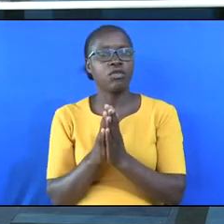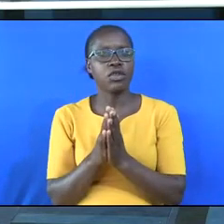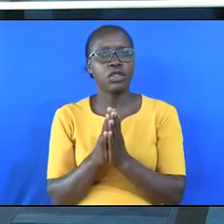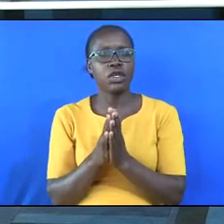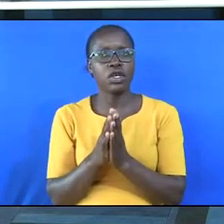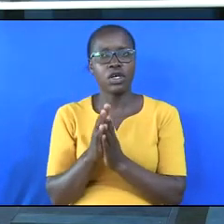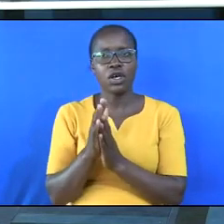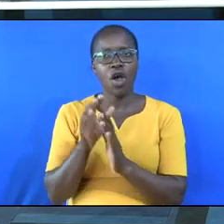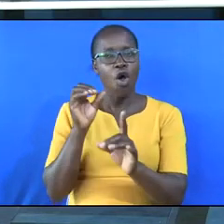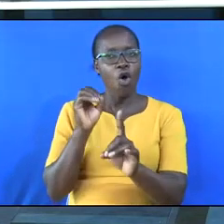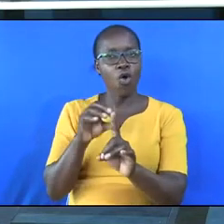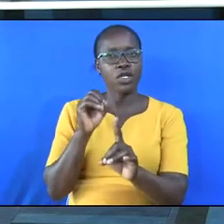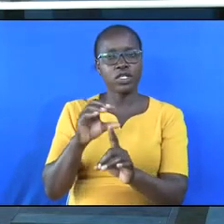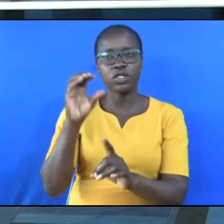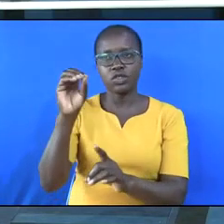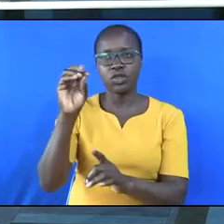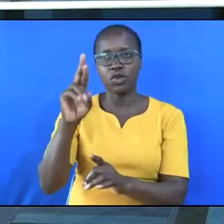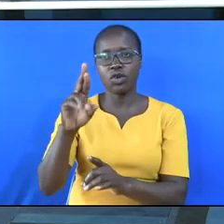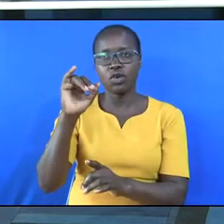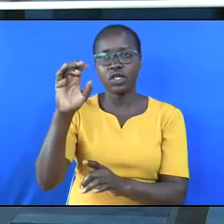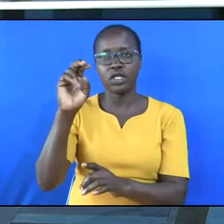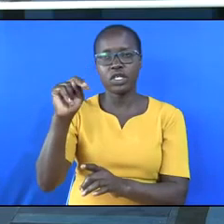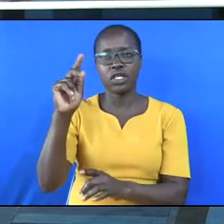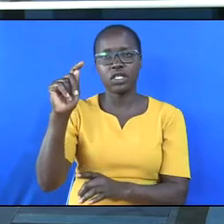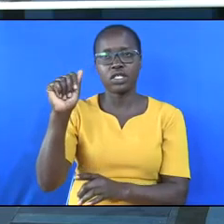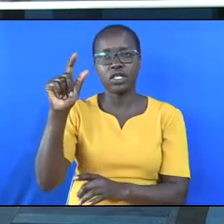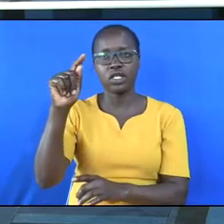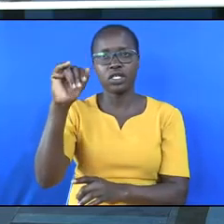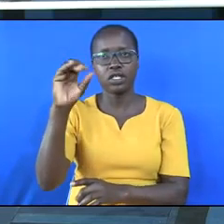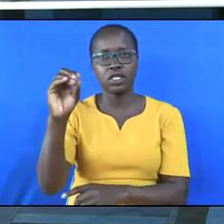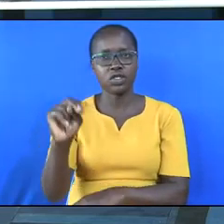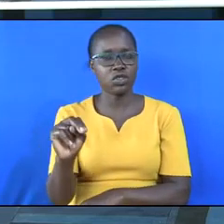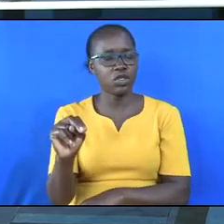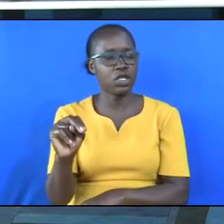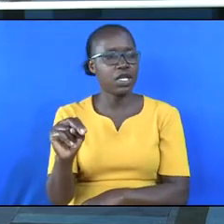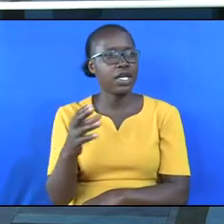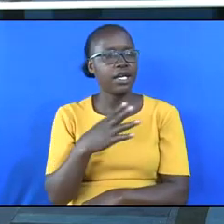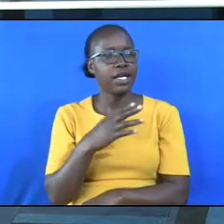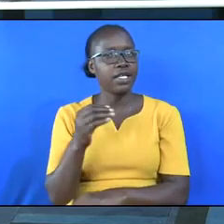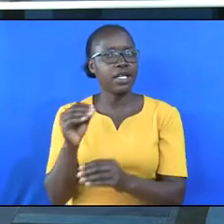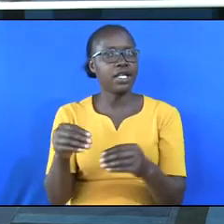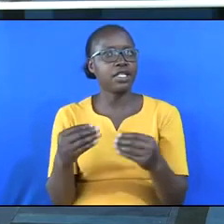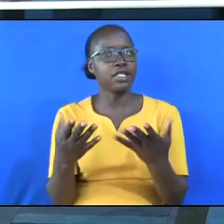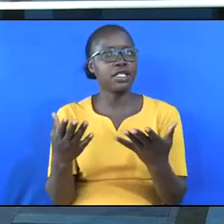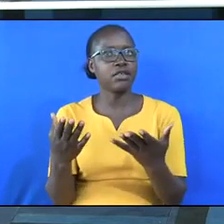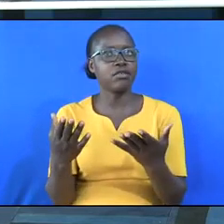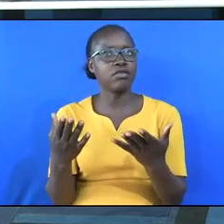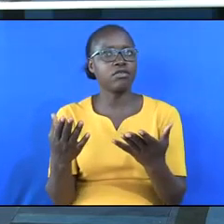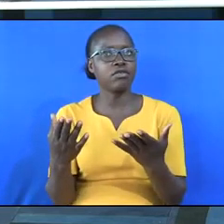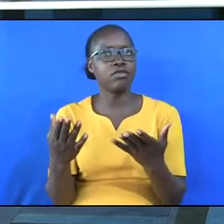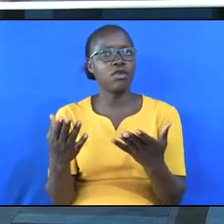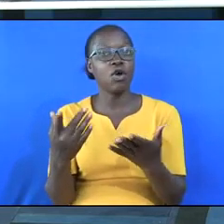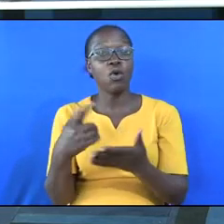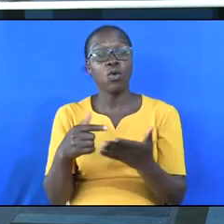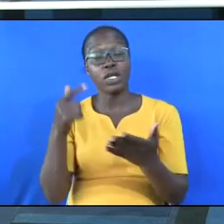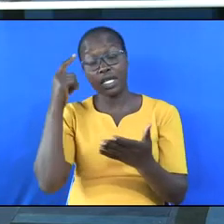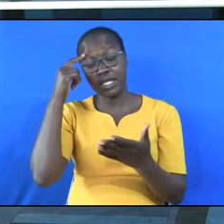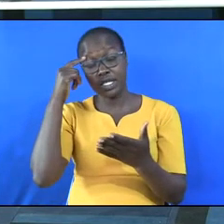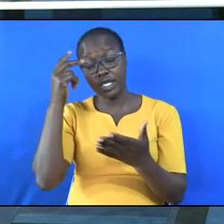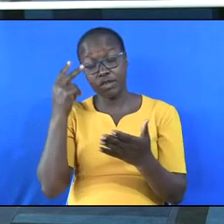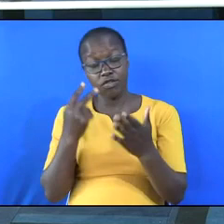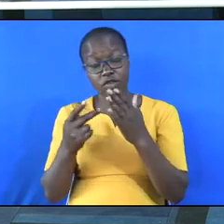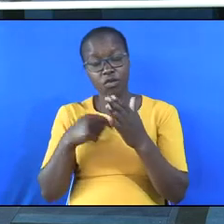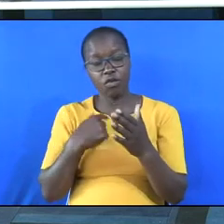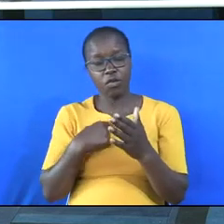from where our main text was derived. And I will give you what I think, in my view, is a